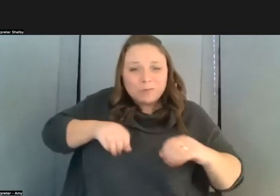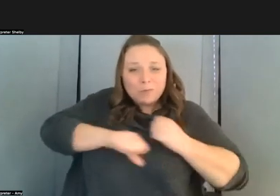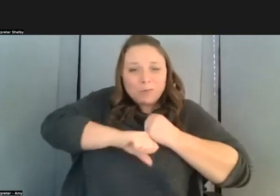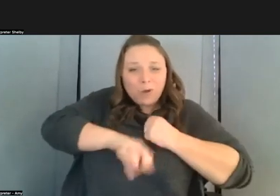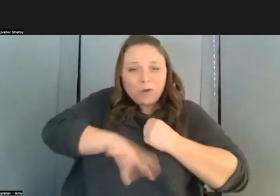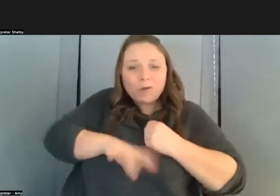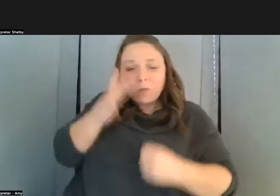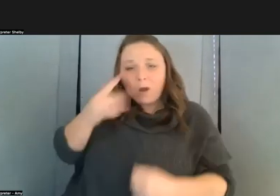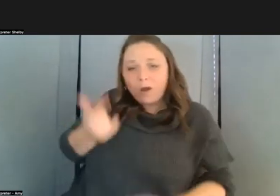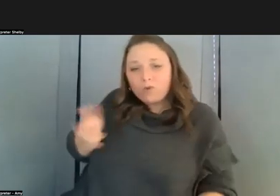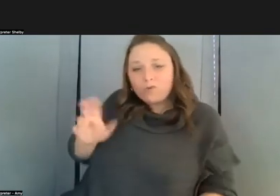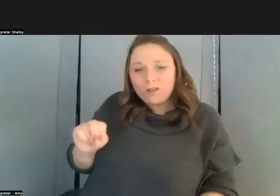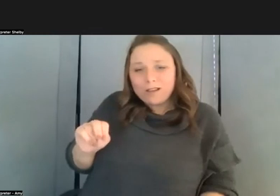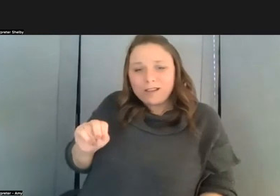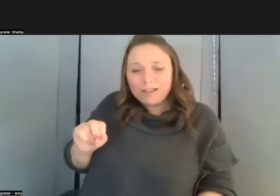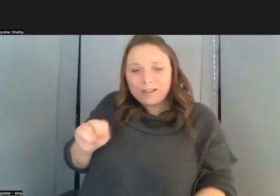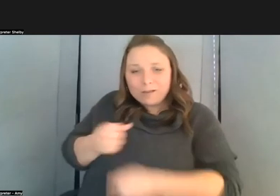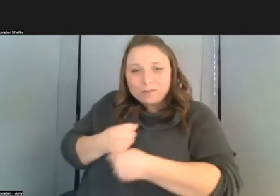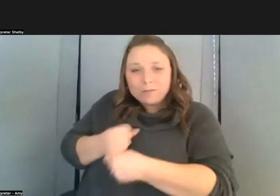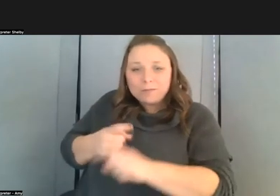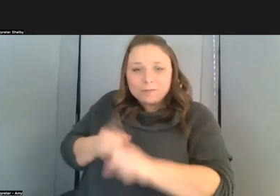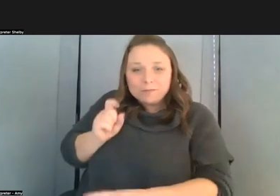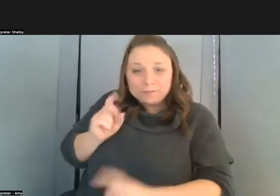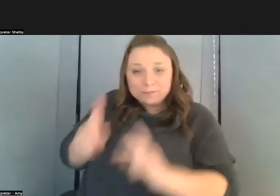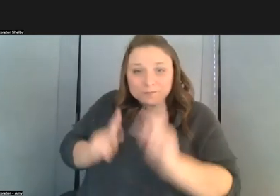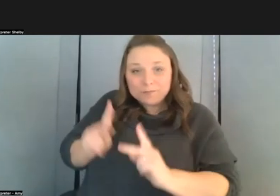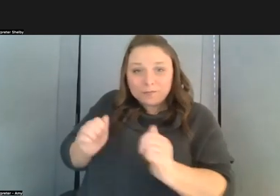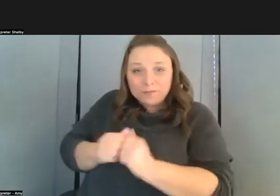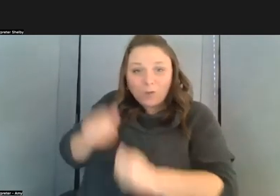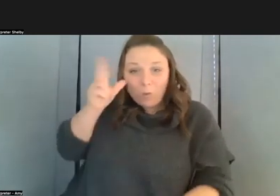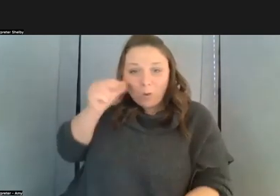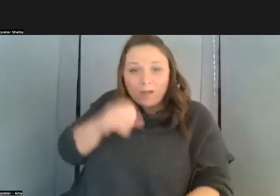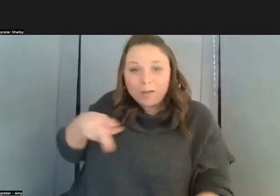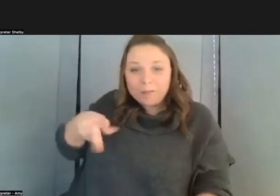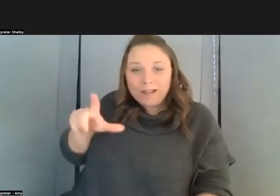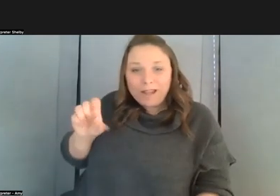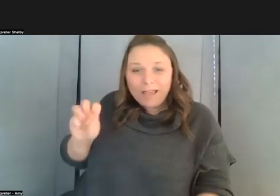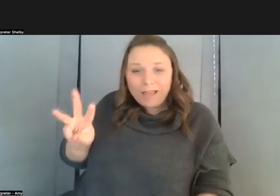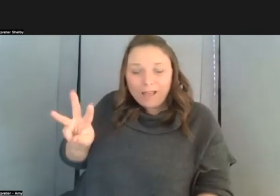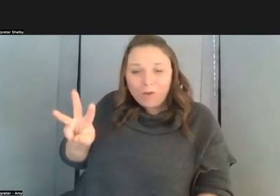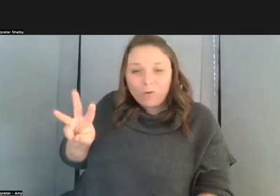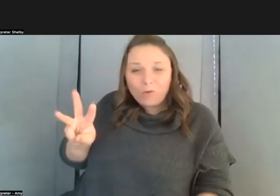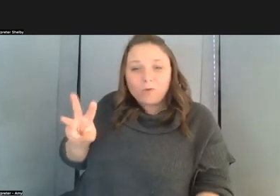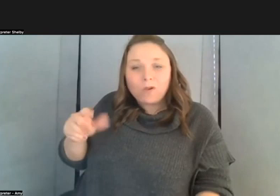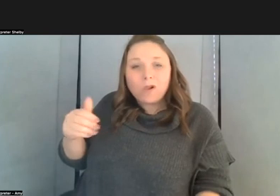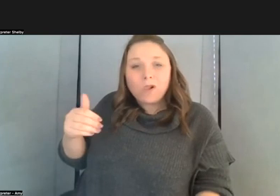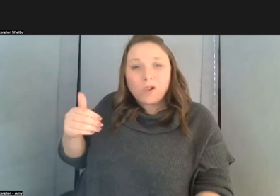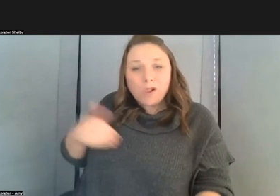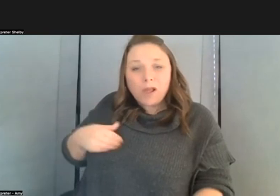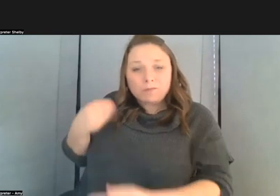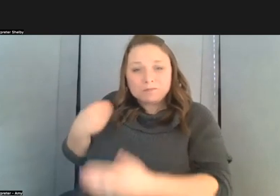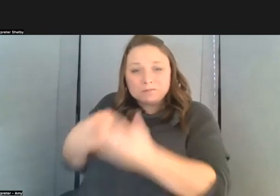by uh people with horses and plows received a subsidy so that